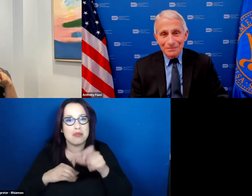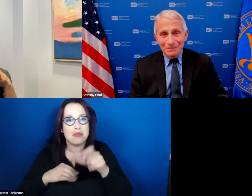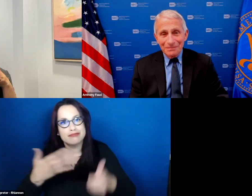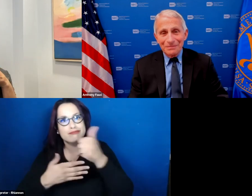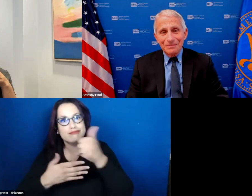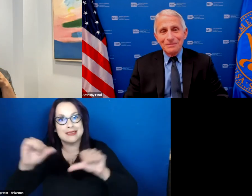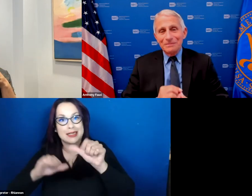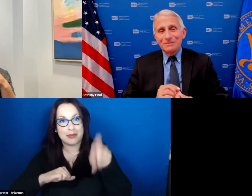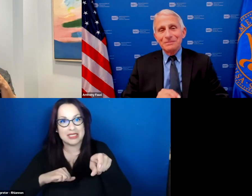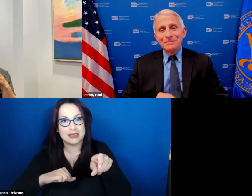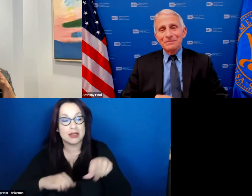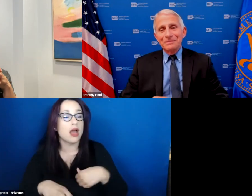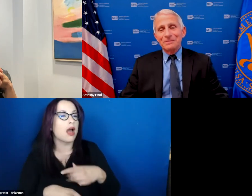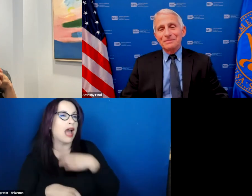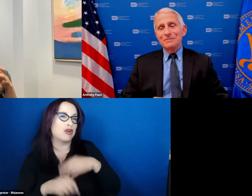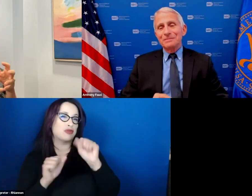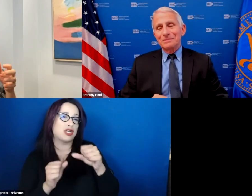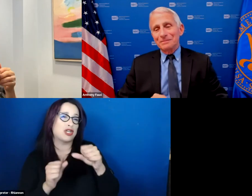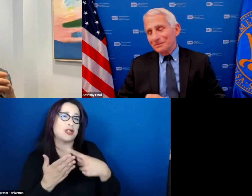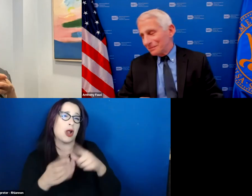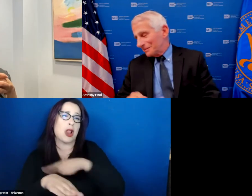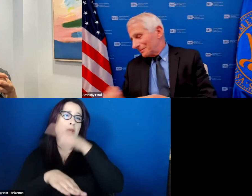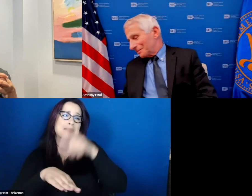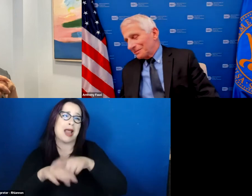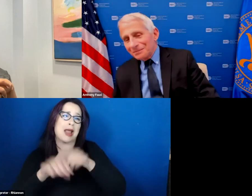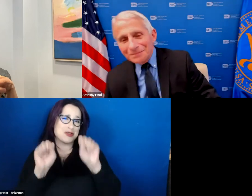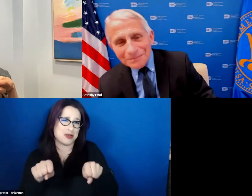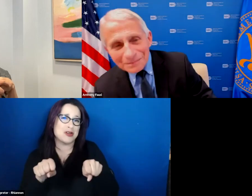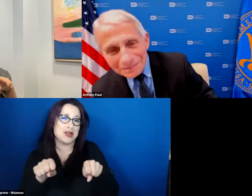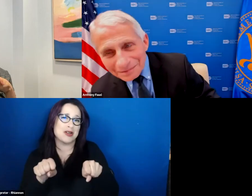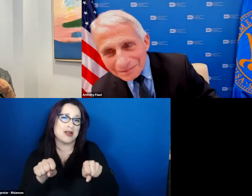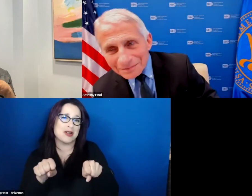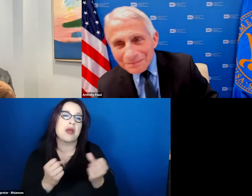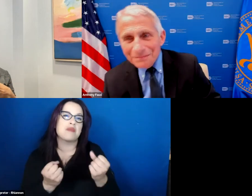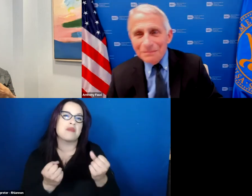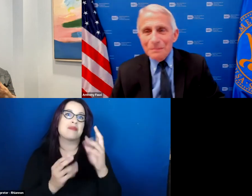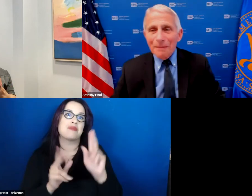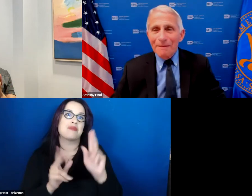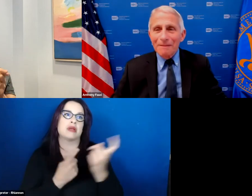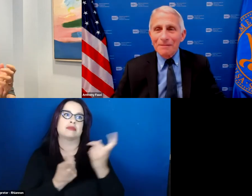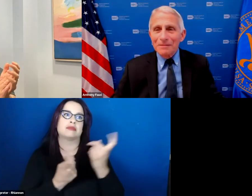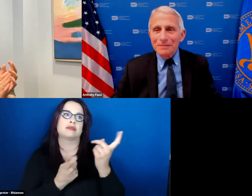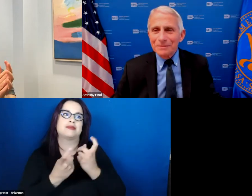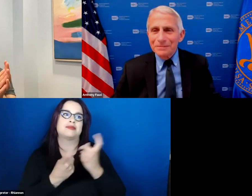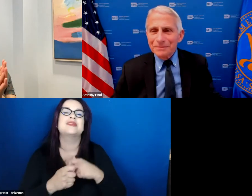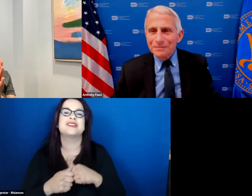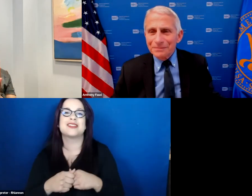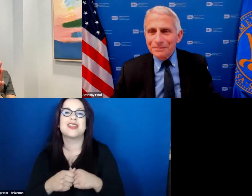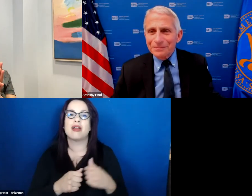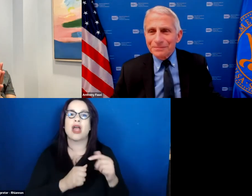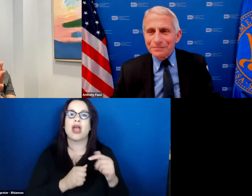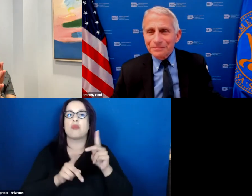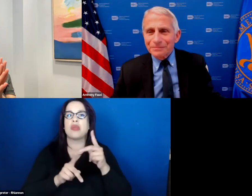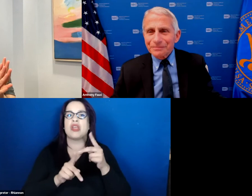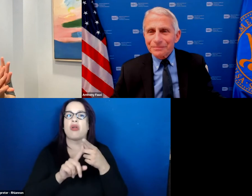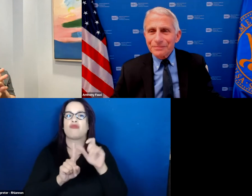a very long time there are so many more questions but I am getting chats uh from uh your folks that we should wrap up